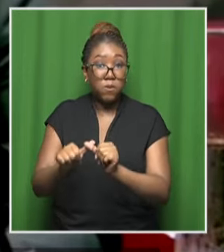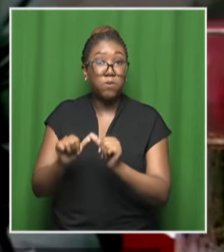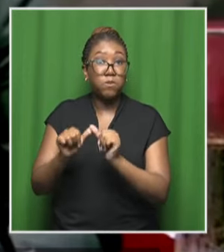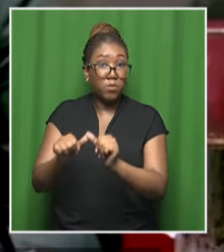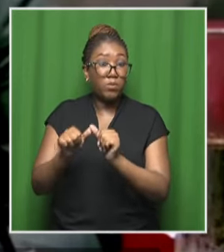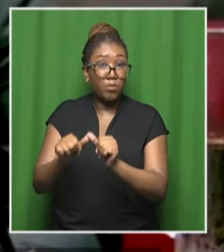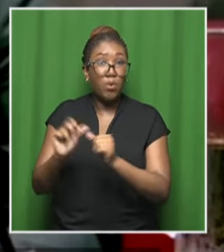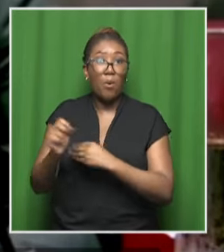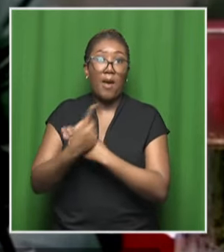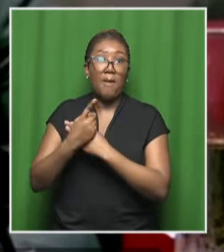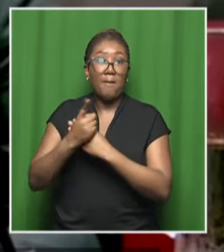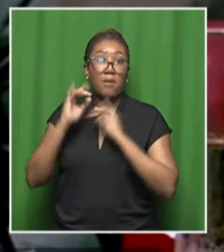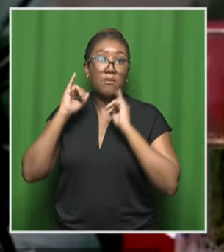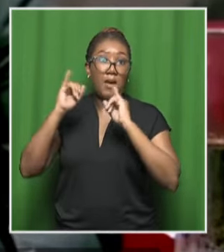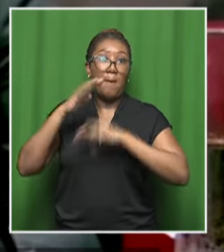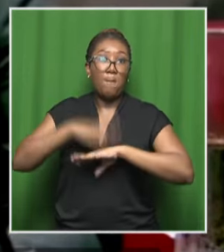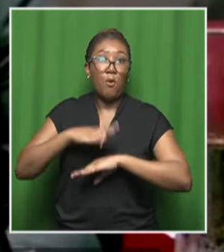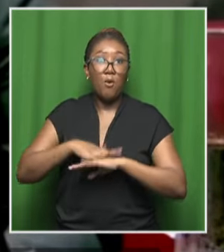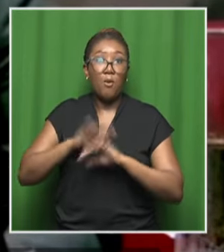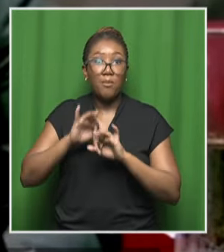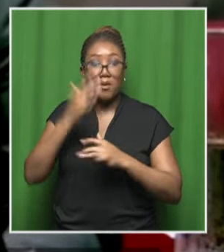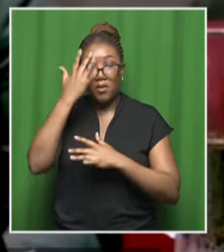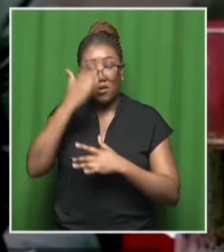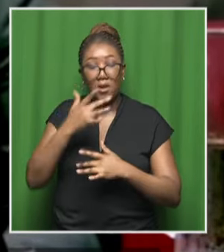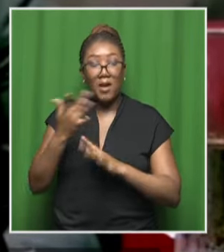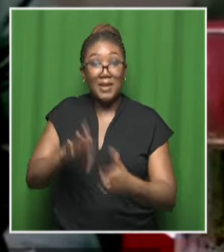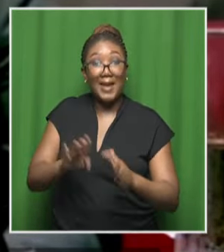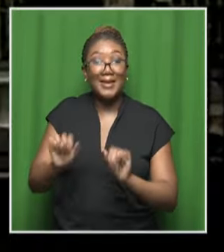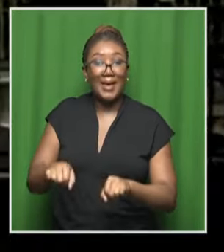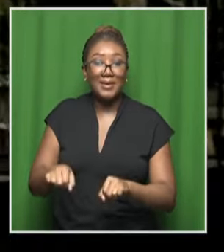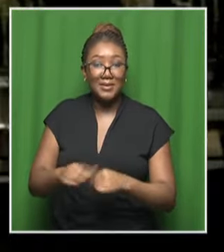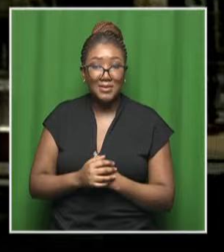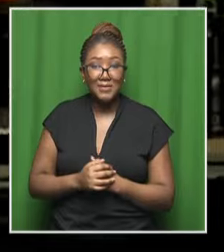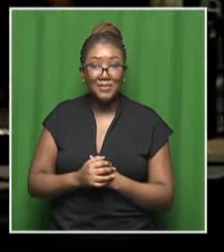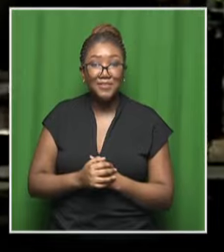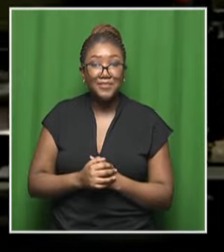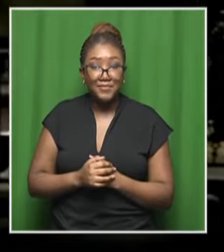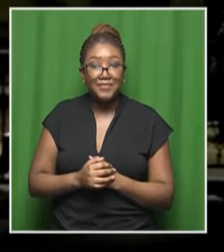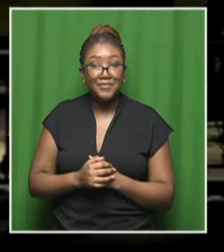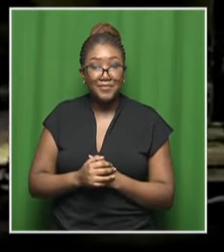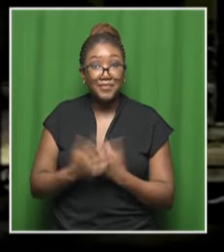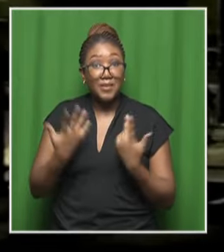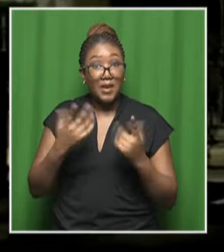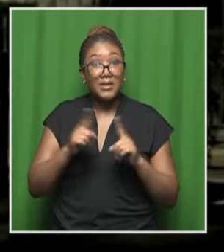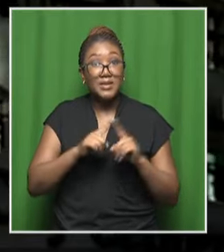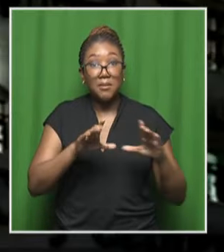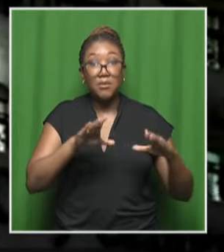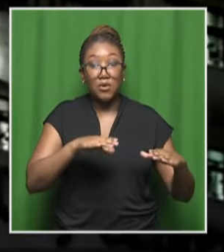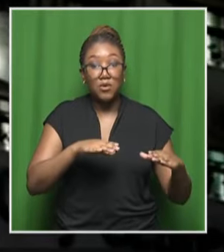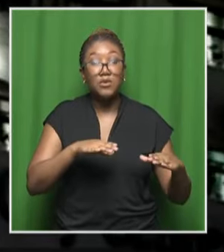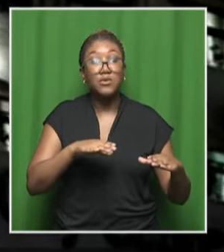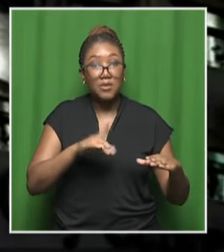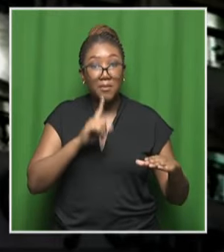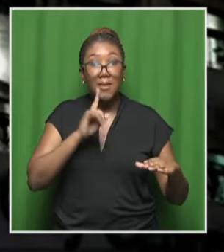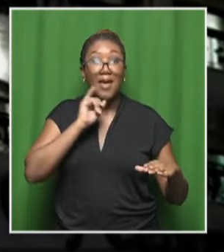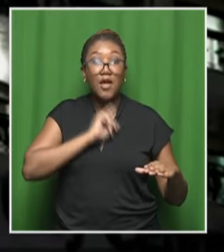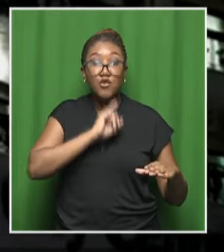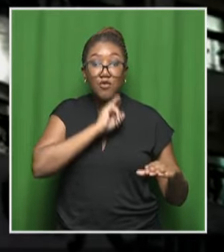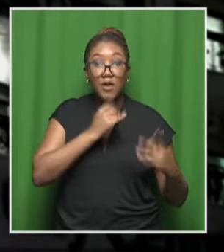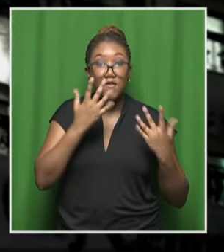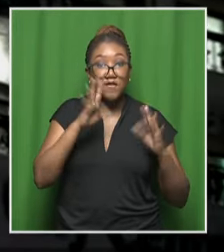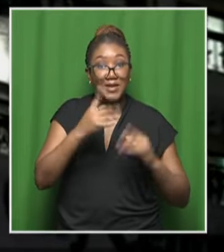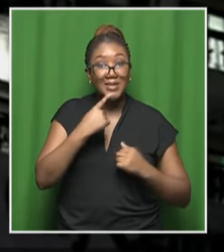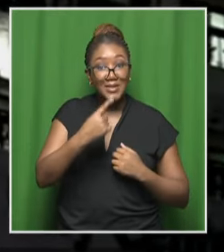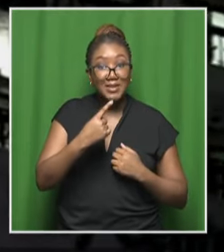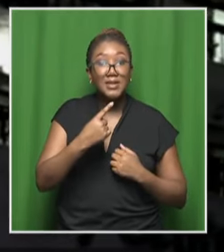are replicated by terrorist groups? Israeli troops have also stormed